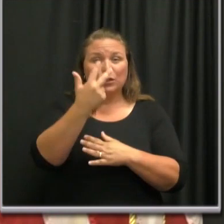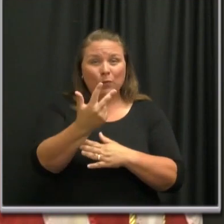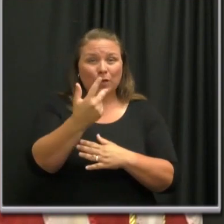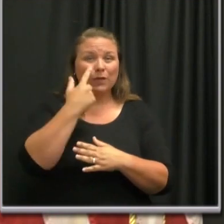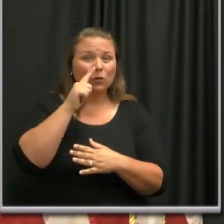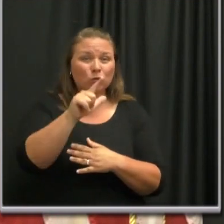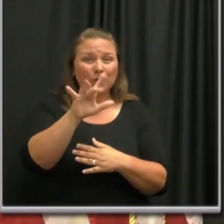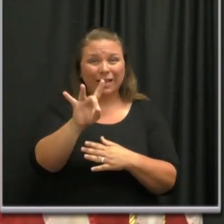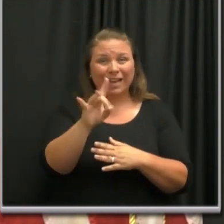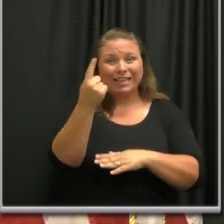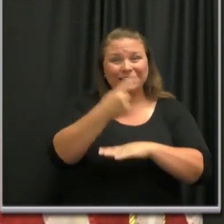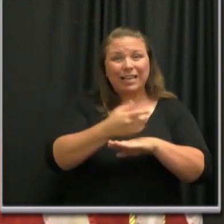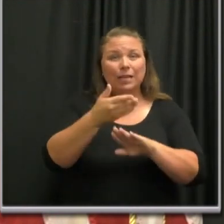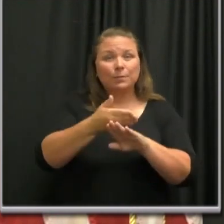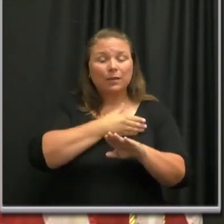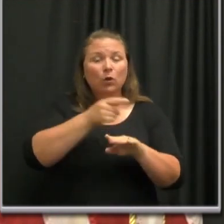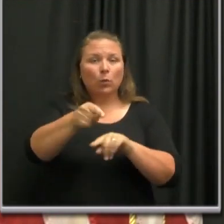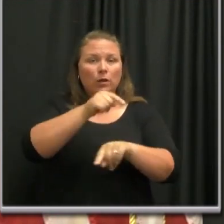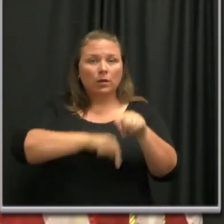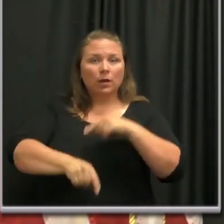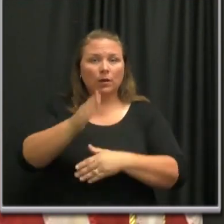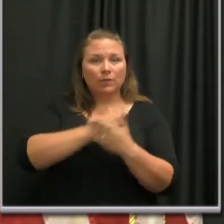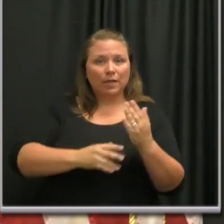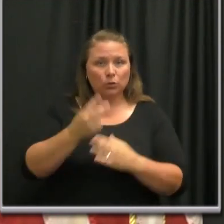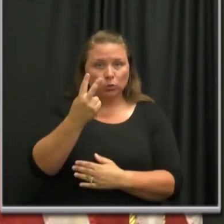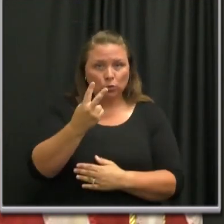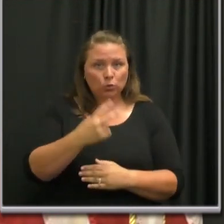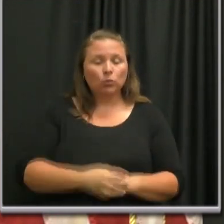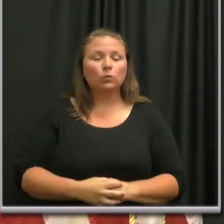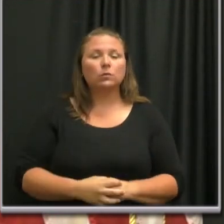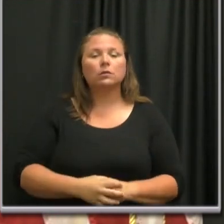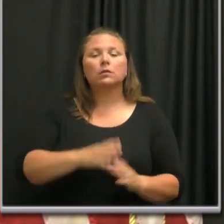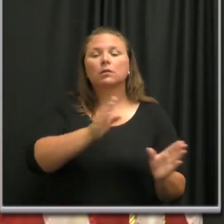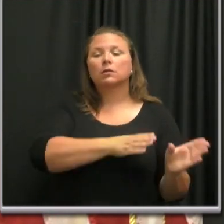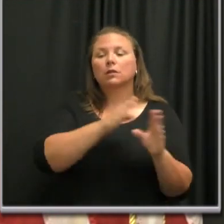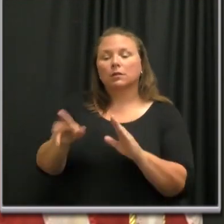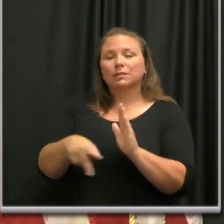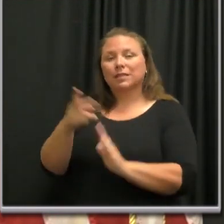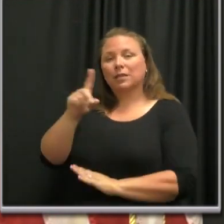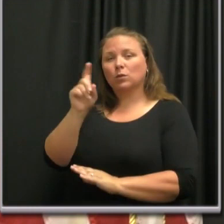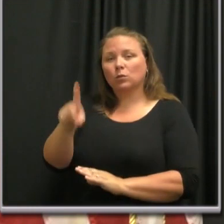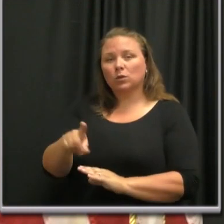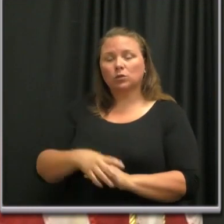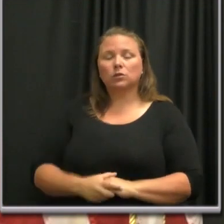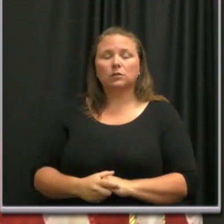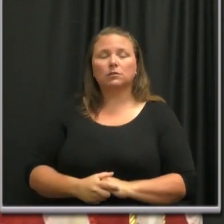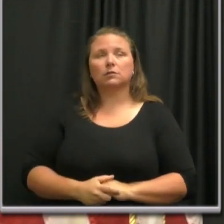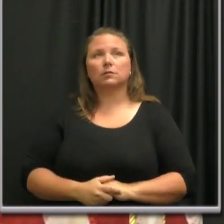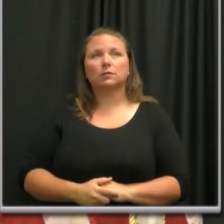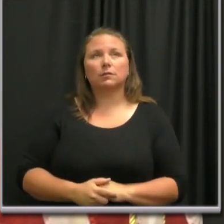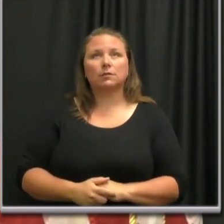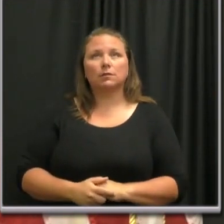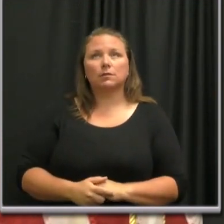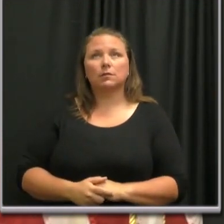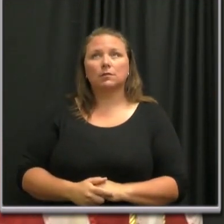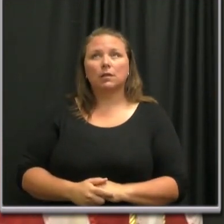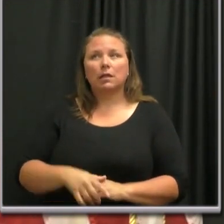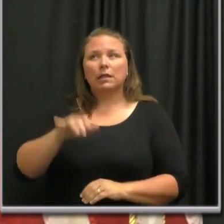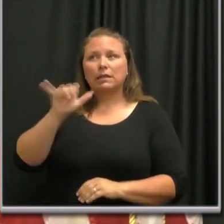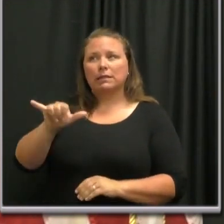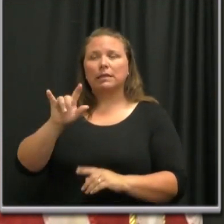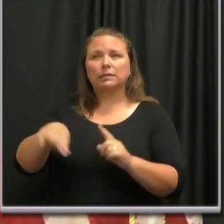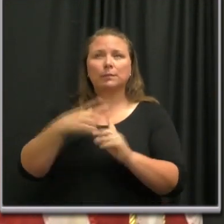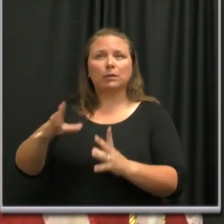before considering a reversal to phase two? My second question pertained to the contracting of the